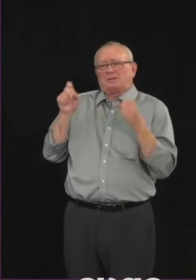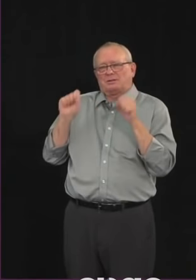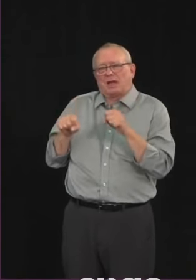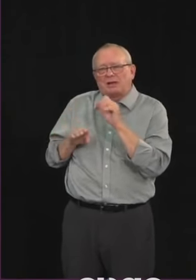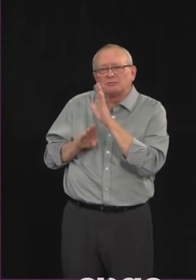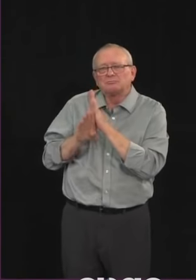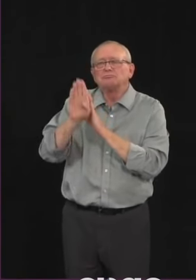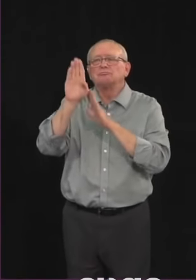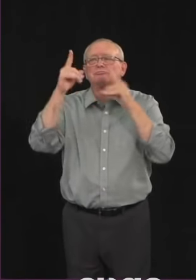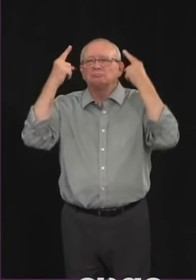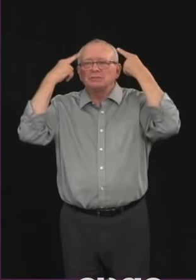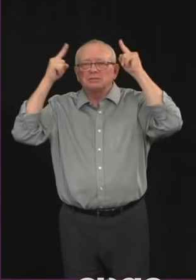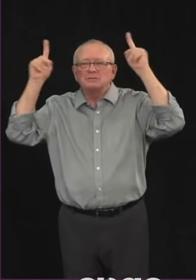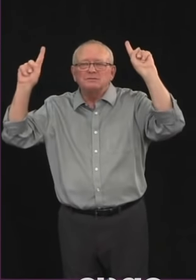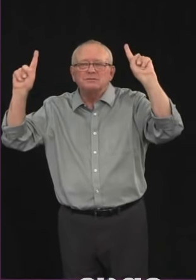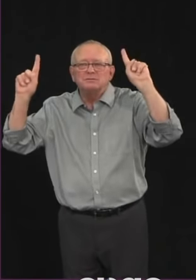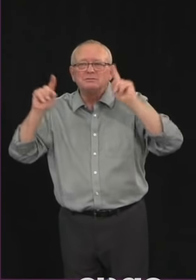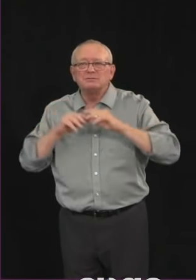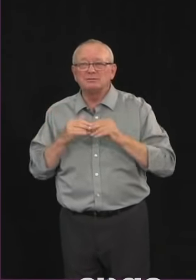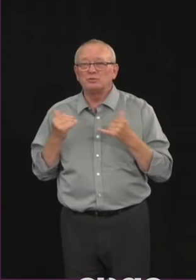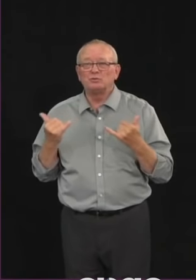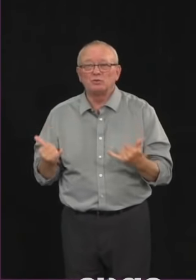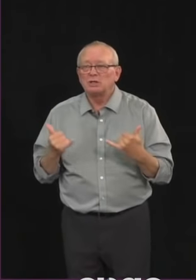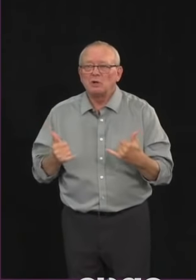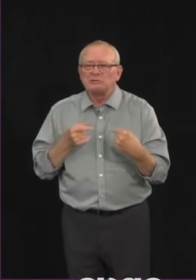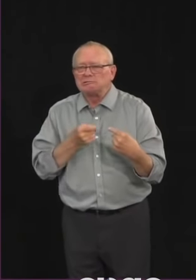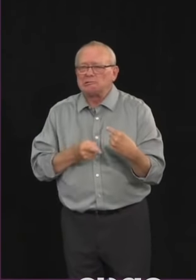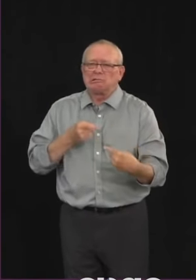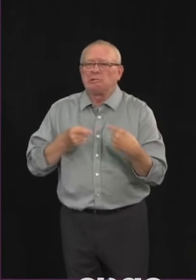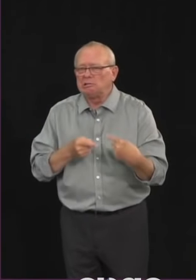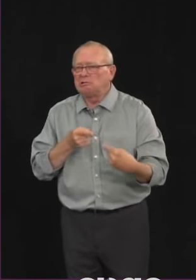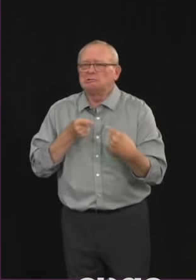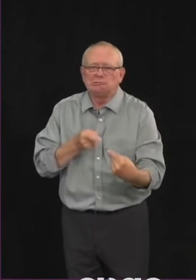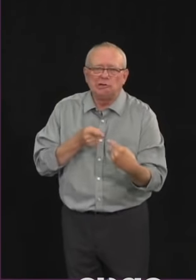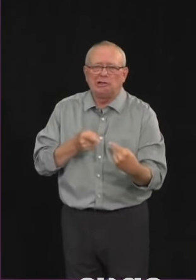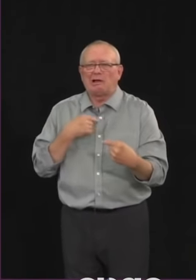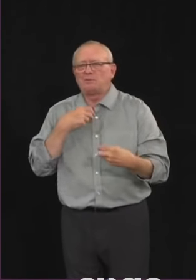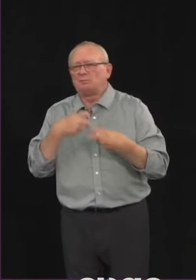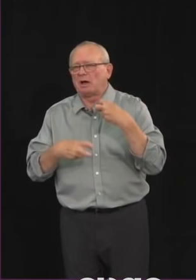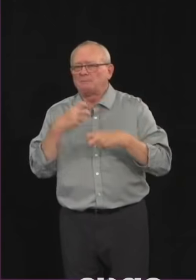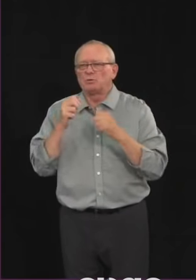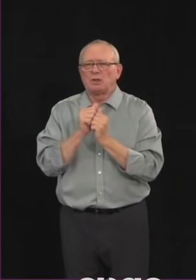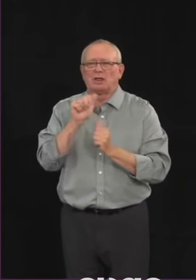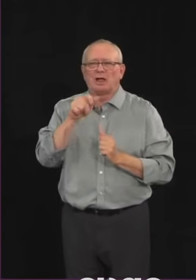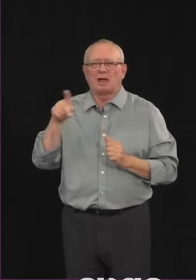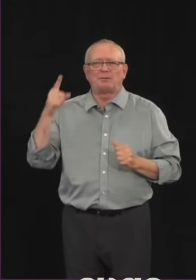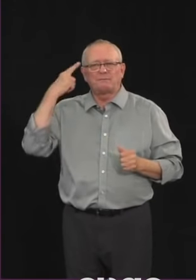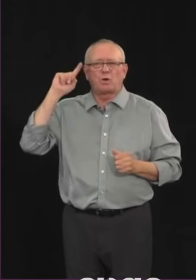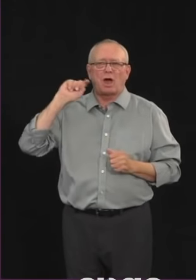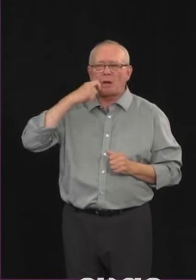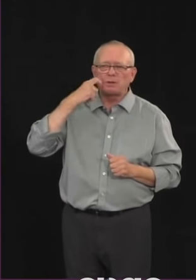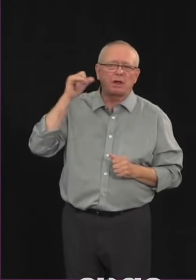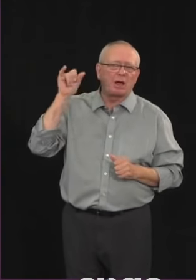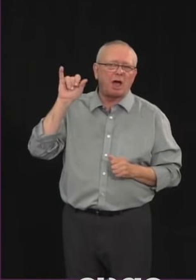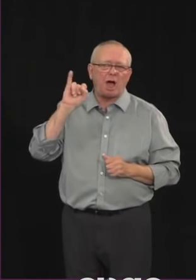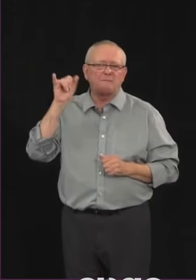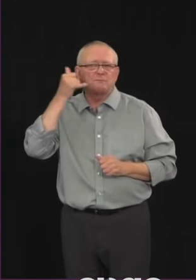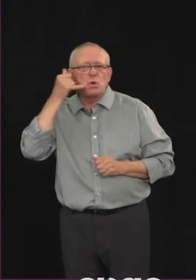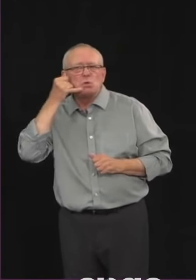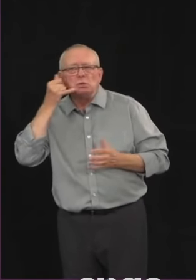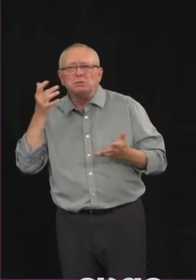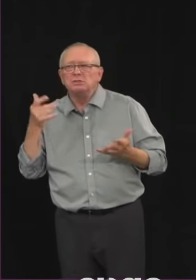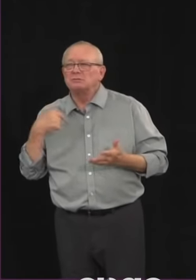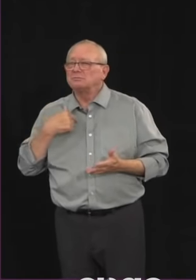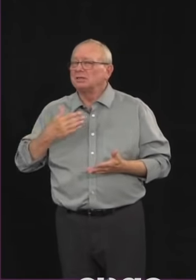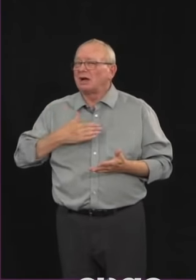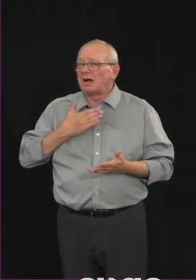fully functional and uh we're happy to to do that once uh google and and apple are allowed to do that okay we have time for one more operator can you please put through